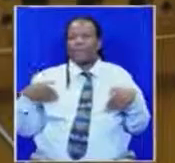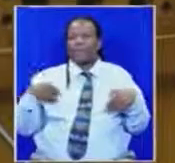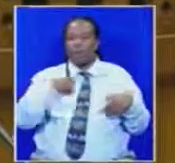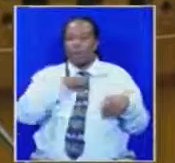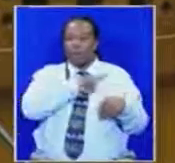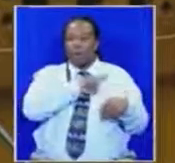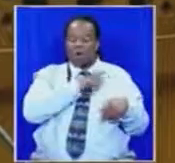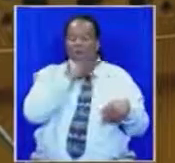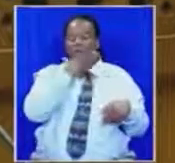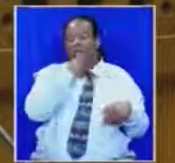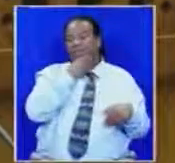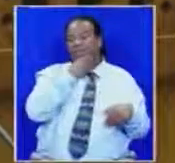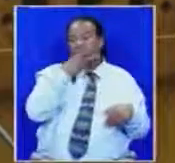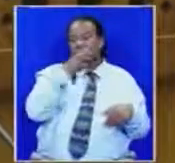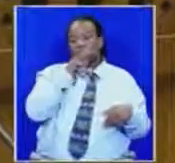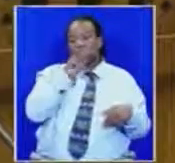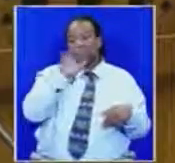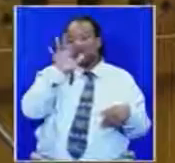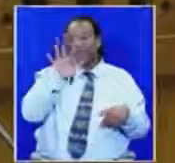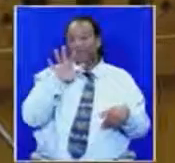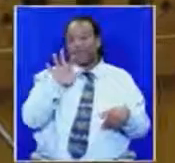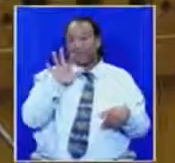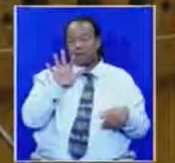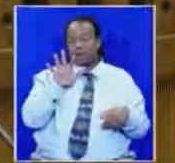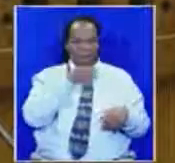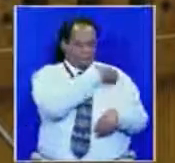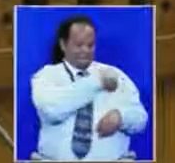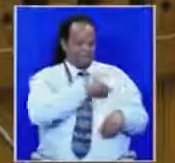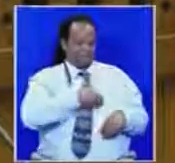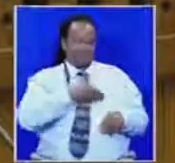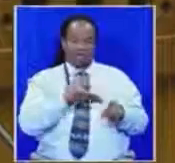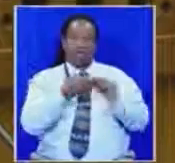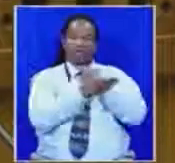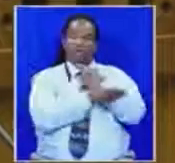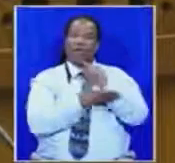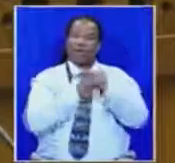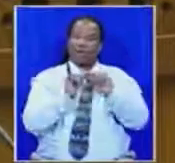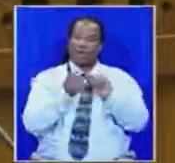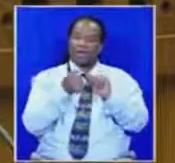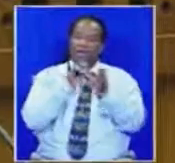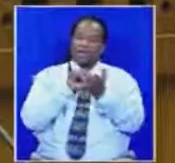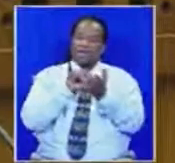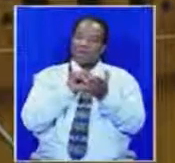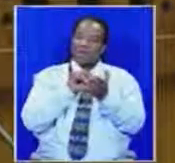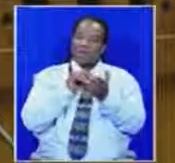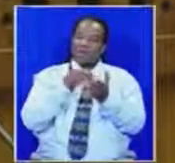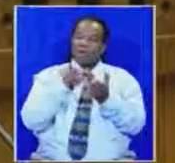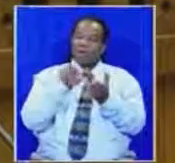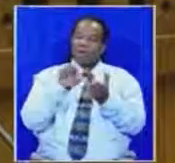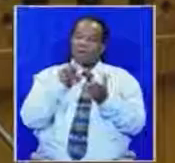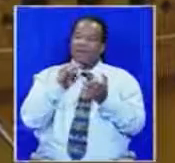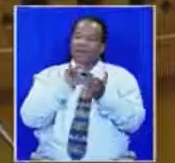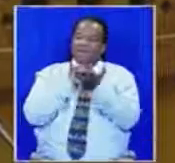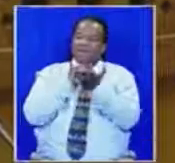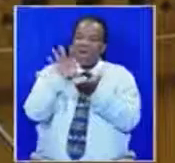year, the President of this country took a decision to fire the Finance Minister, replace him